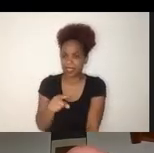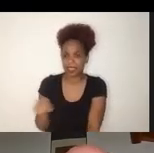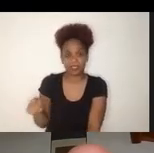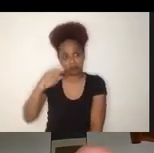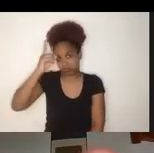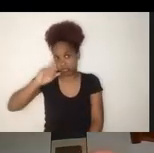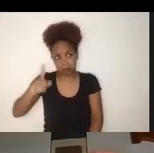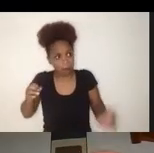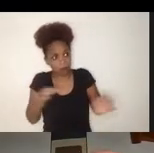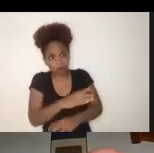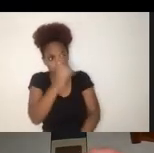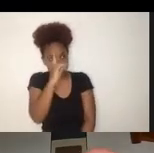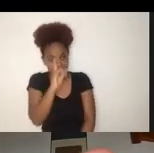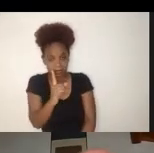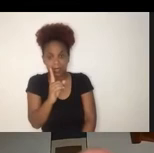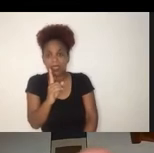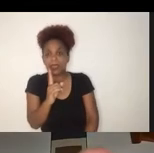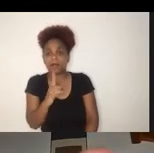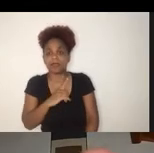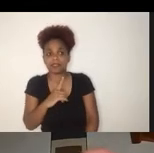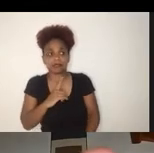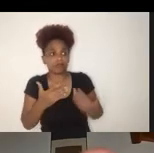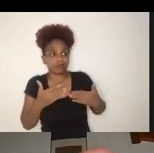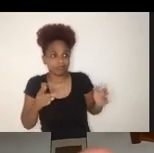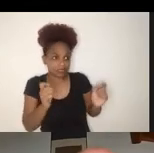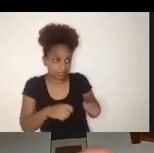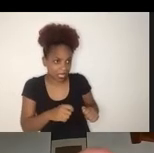to learn those skills. And finally,